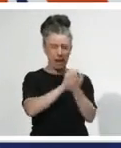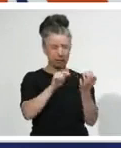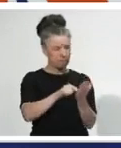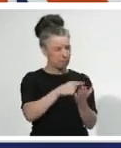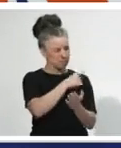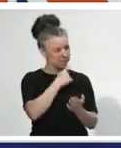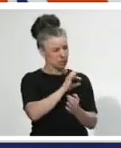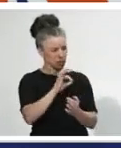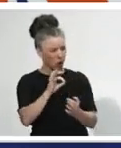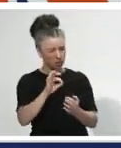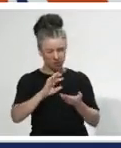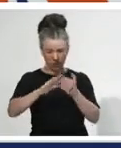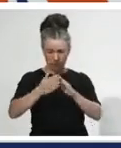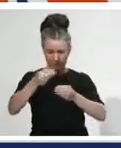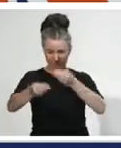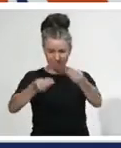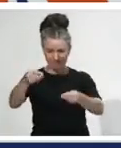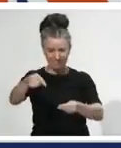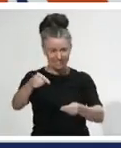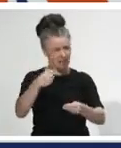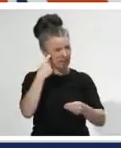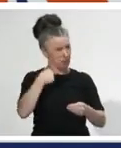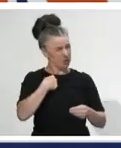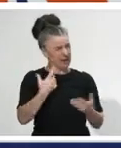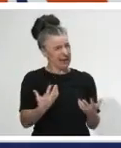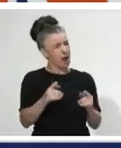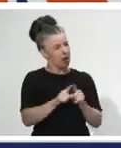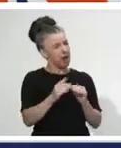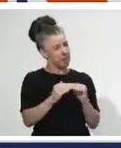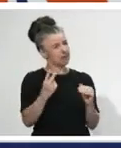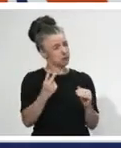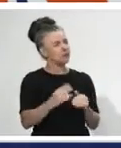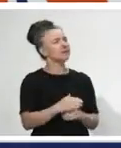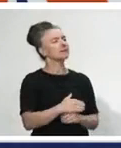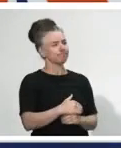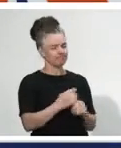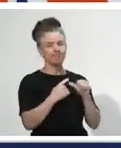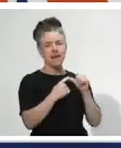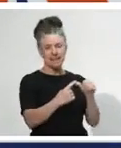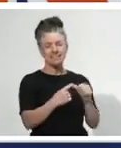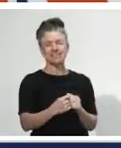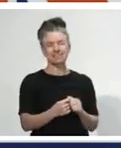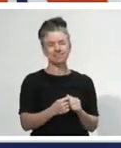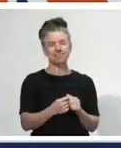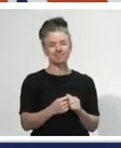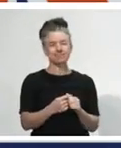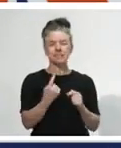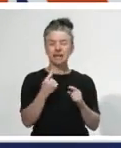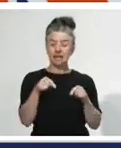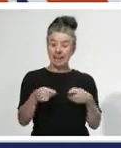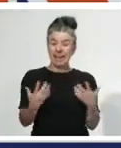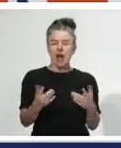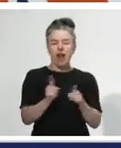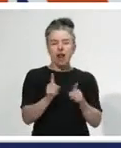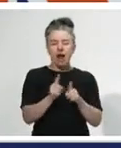case. We have confidence around it. So aren't we at level two in terms of that risk? And that's where that distinction about this waiting room is so important. So of